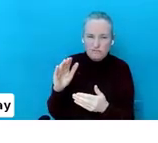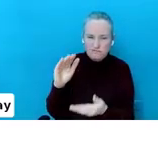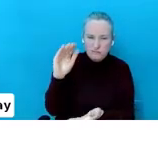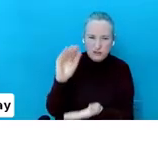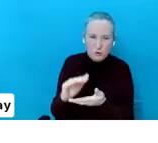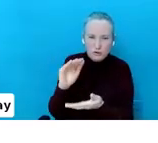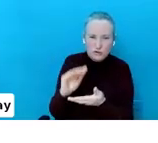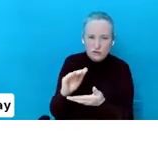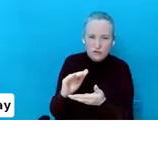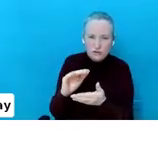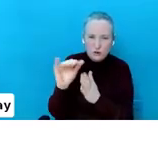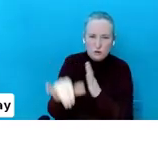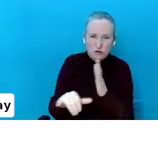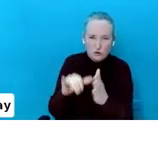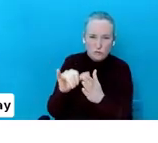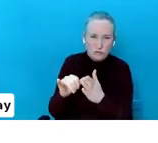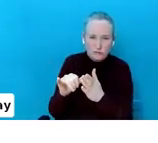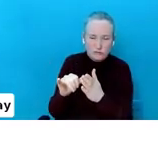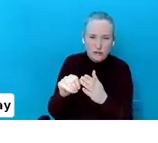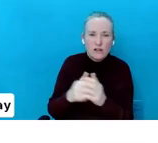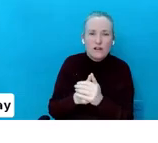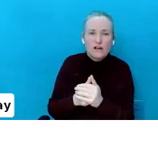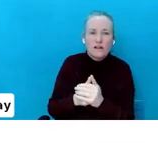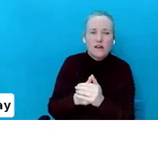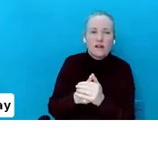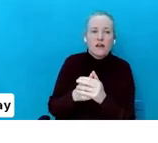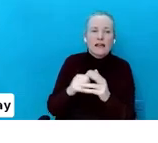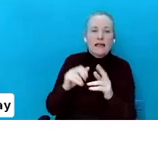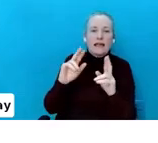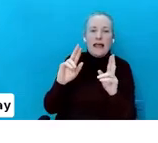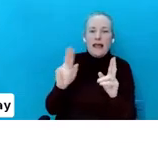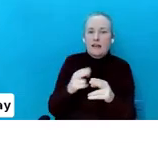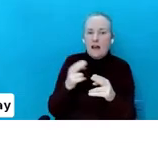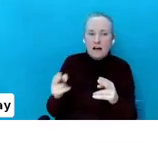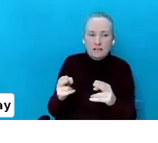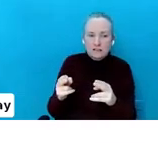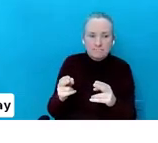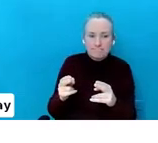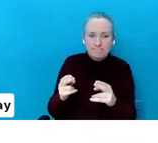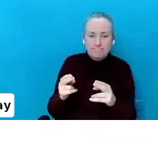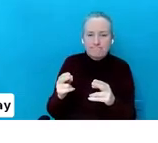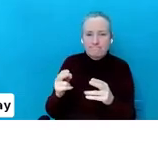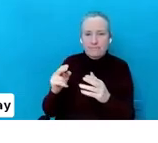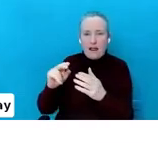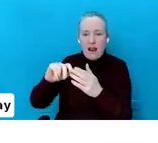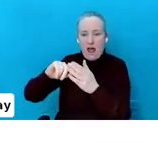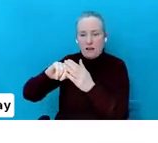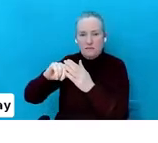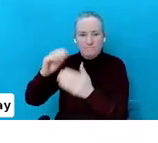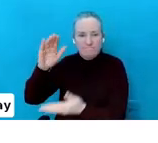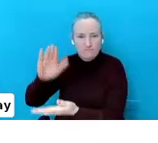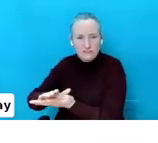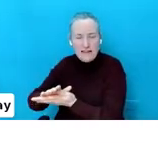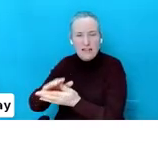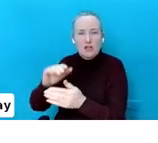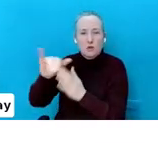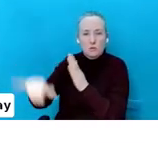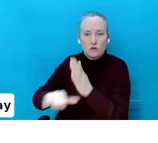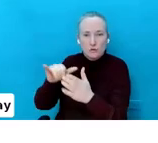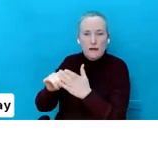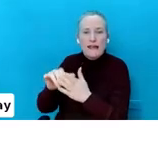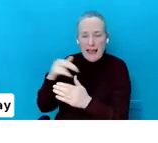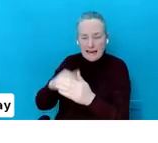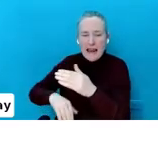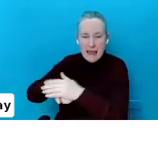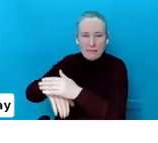because you can't necessarily lock these down within YouTube. You can put it on restrict mode, but